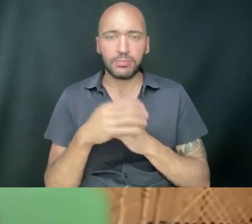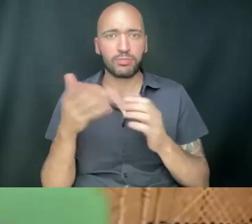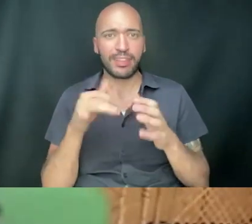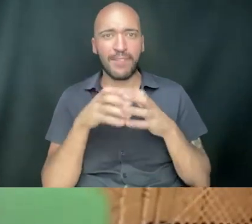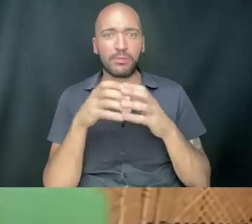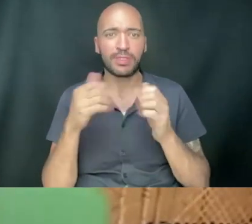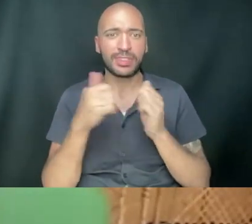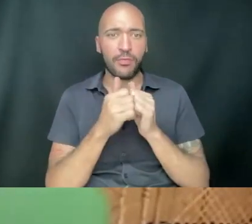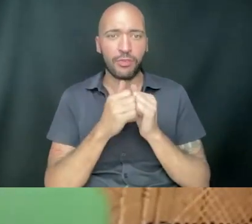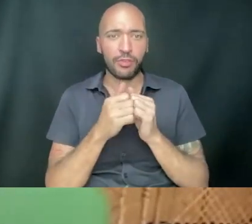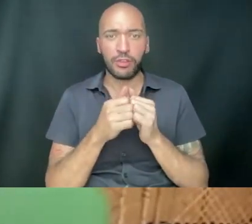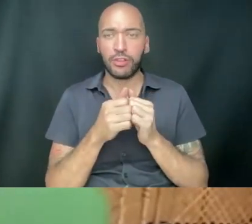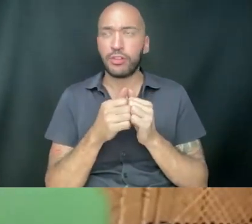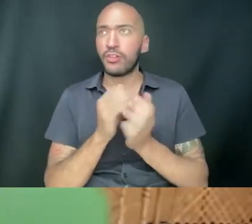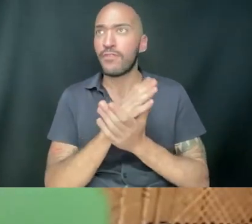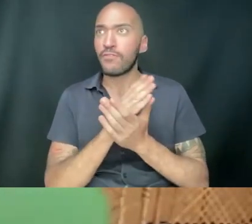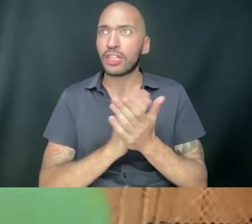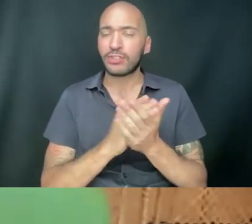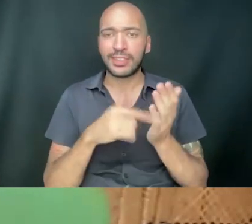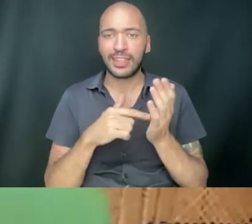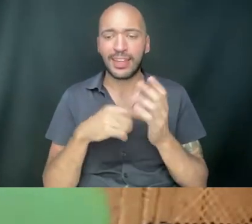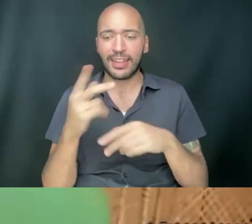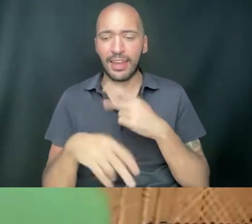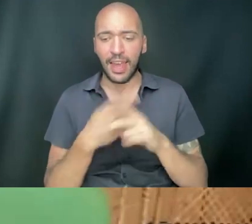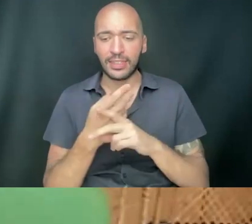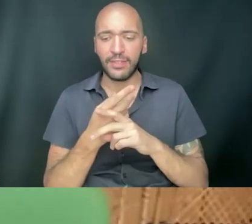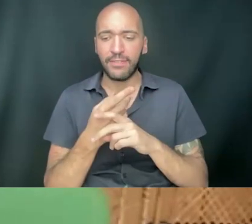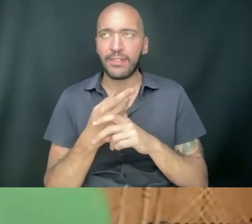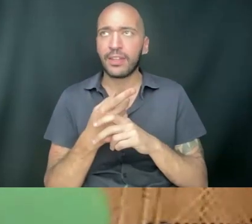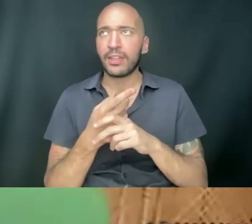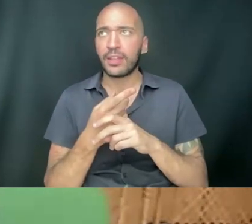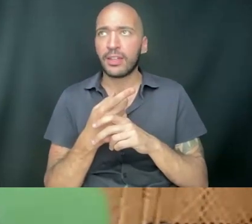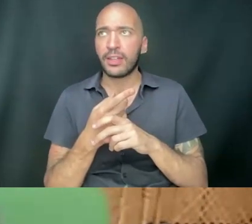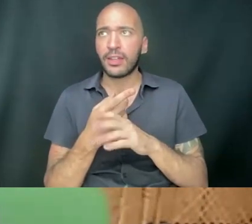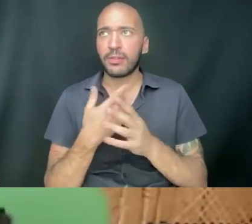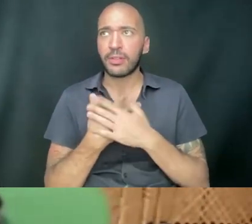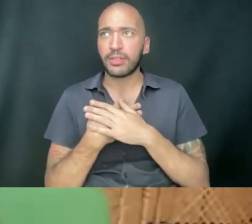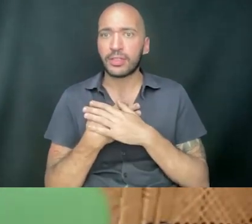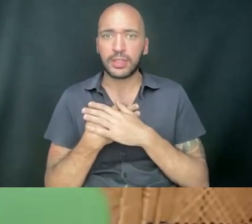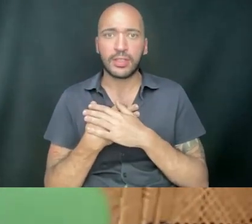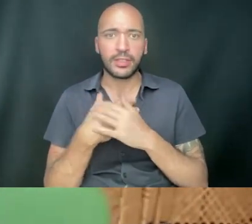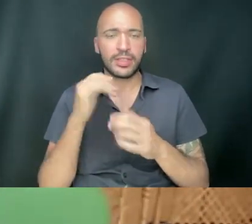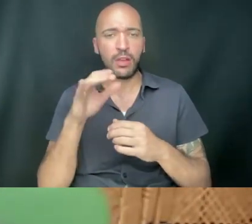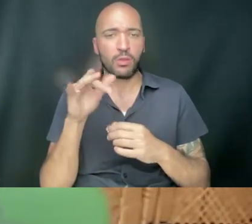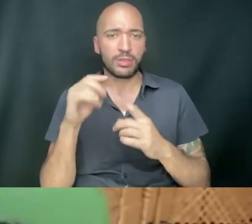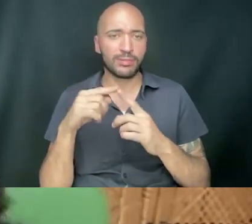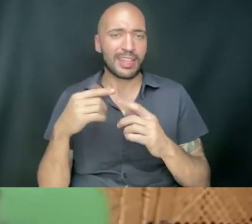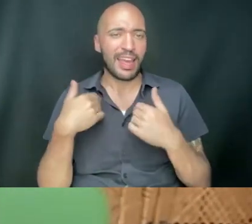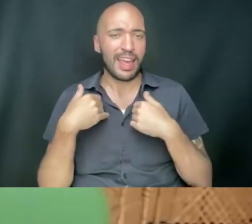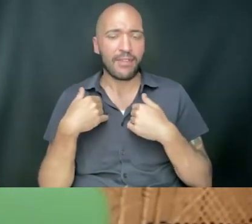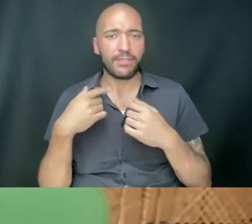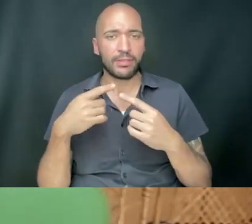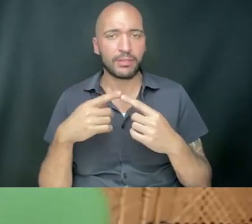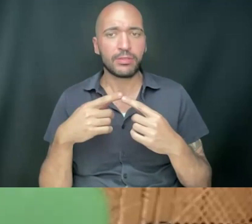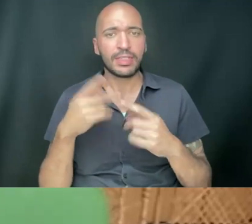thereby fracturing, right, the kinds of silos that colonialism wants us to have. They want us to keep our struggles